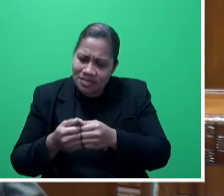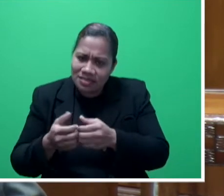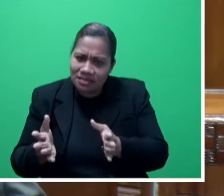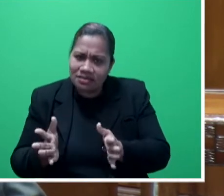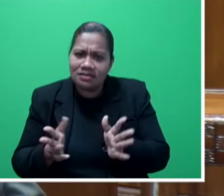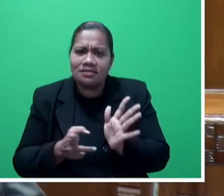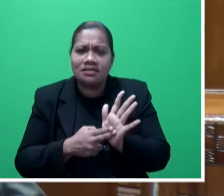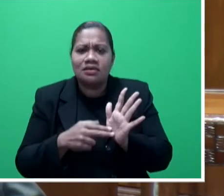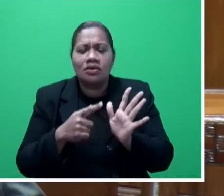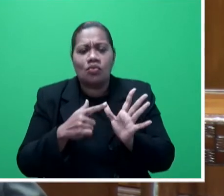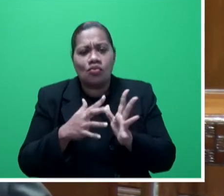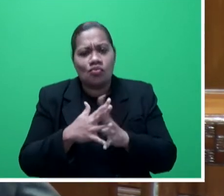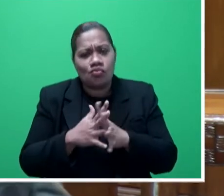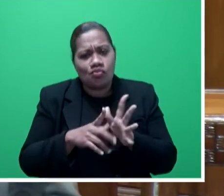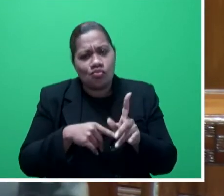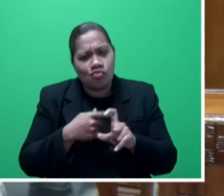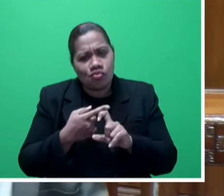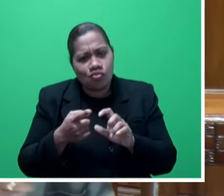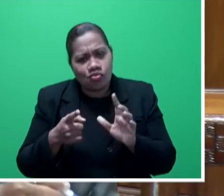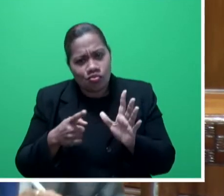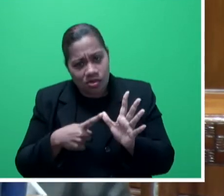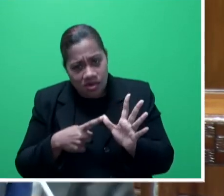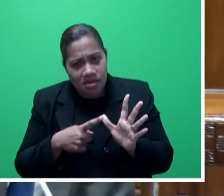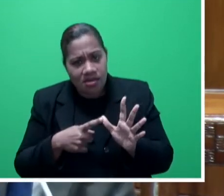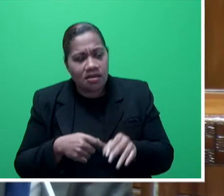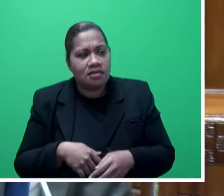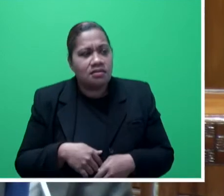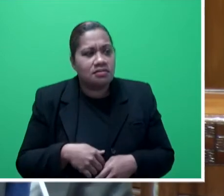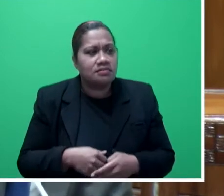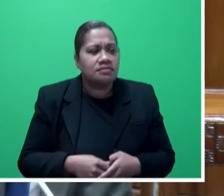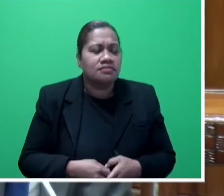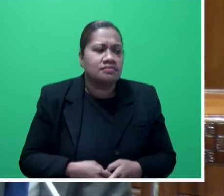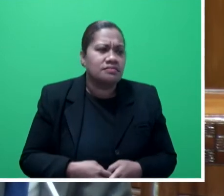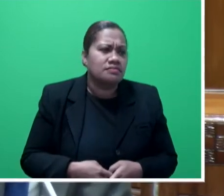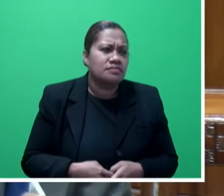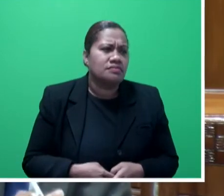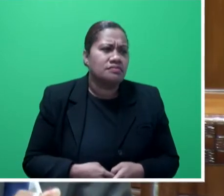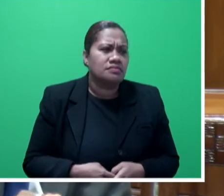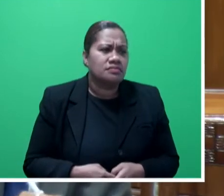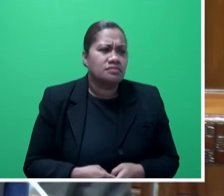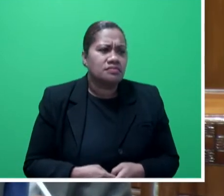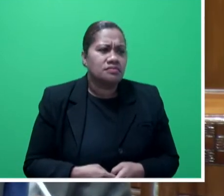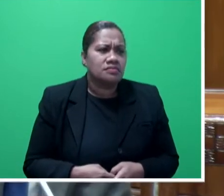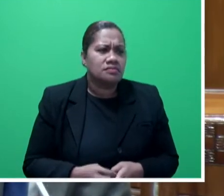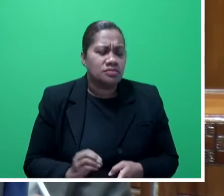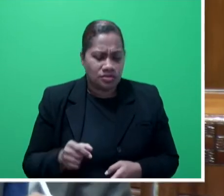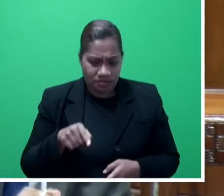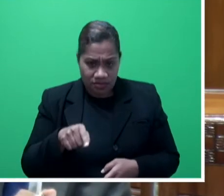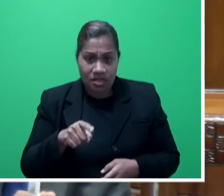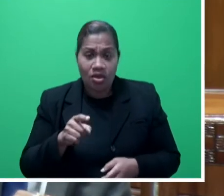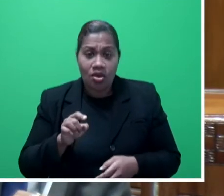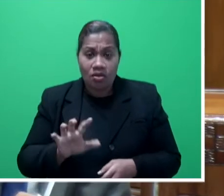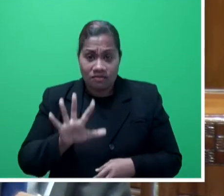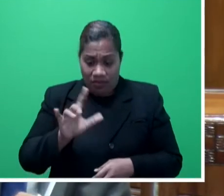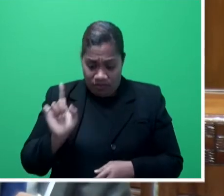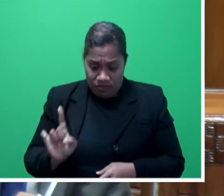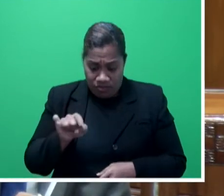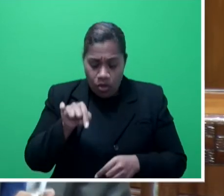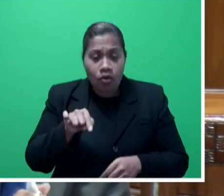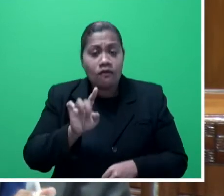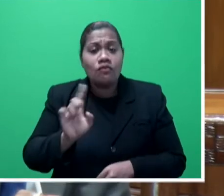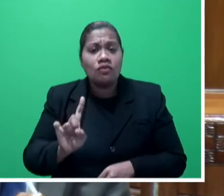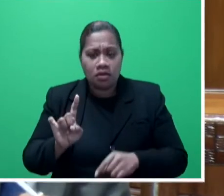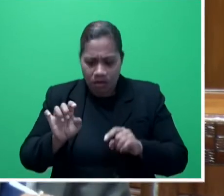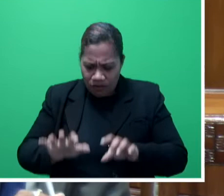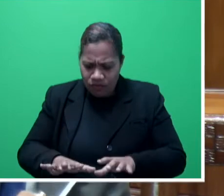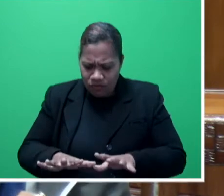Nawaka retention dam. We constructed five retention dams, Mr. Speaker said, to deal with flooding in Nendi. Apart from the